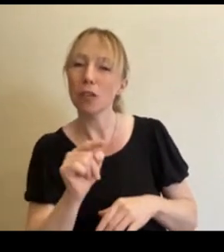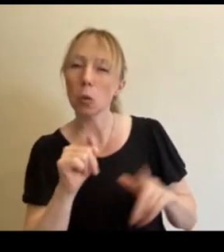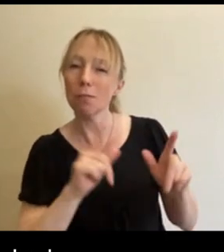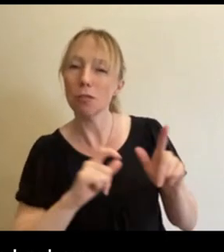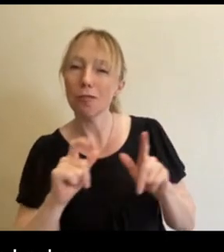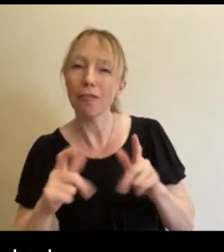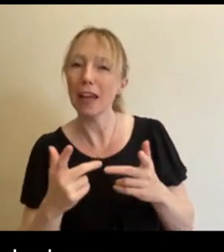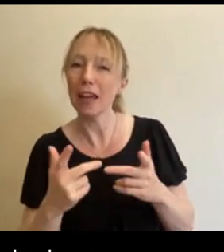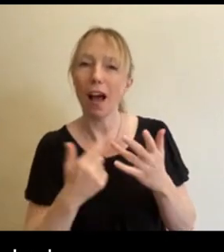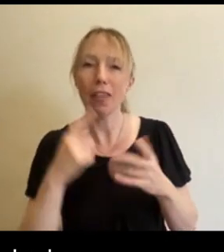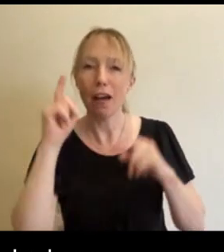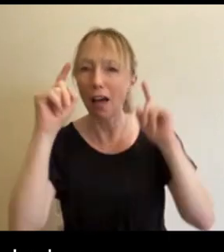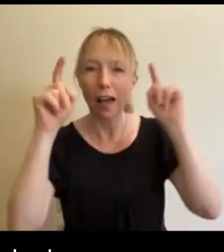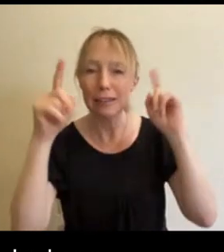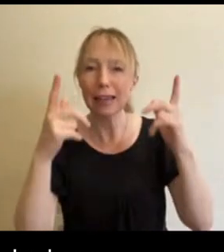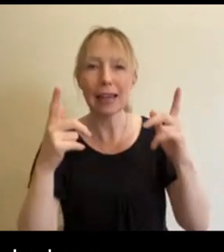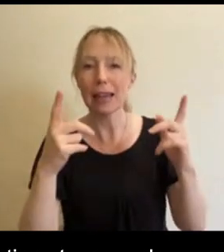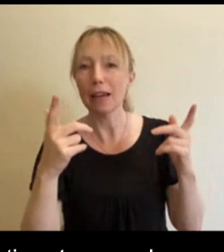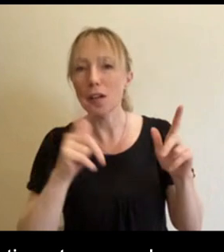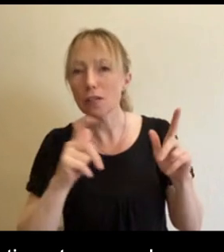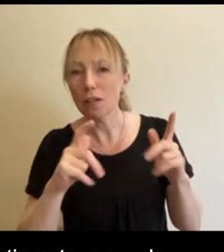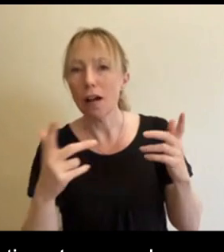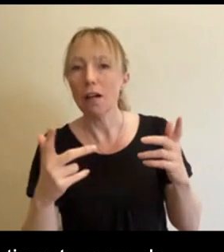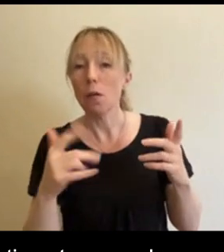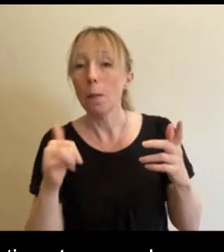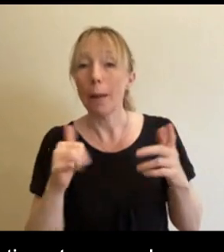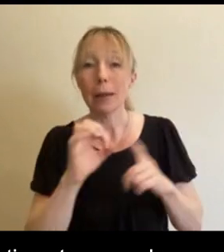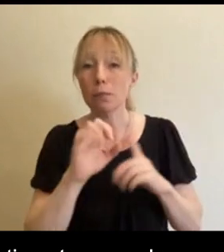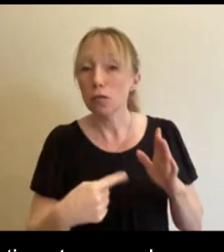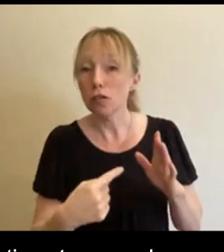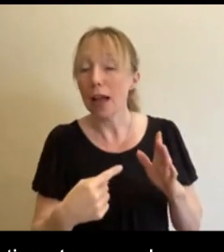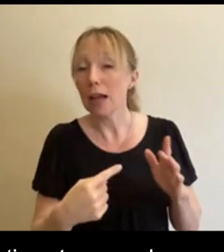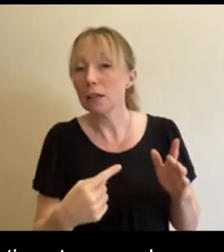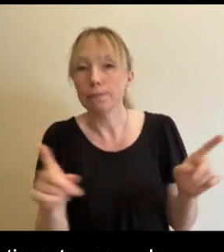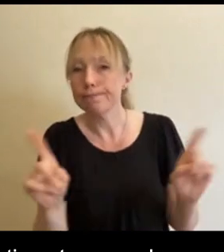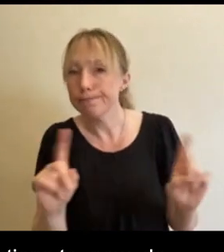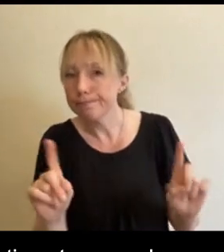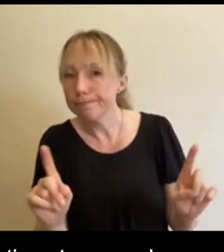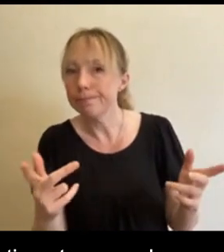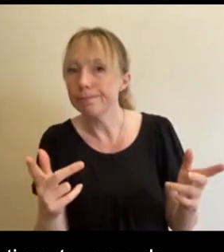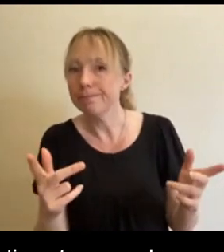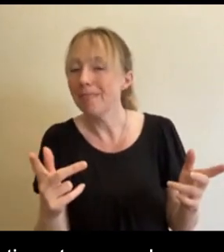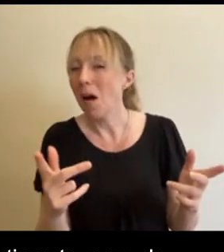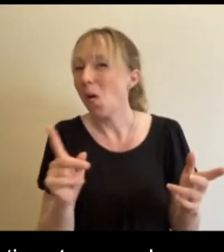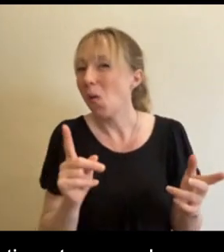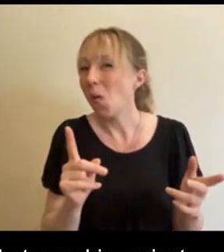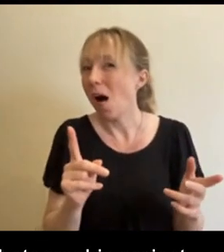another idea for a photograph or a photographic project? What might you be doing with the prize?